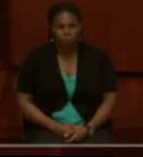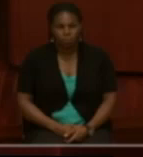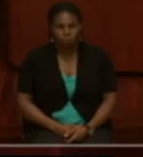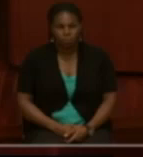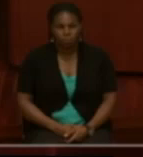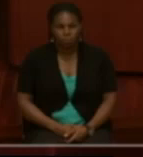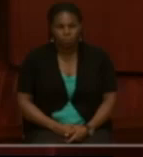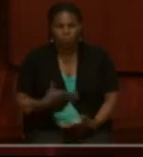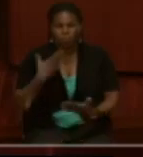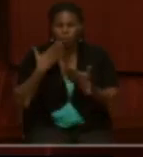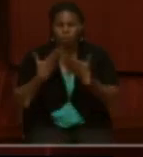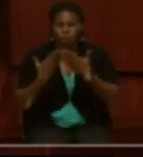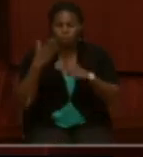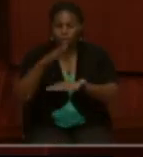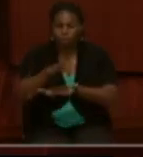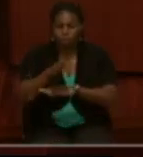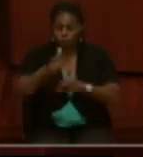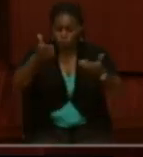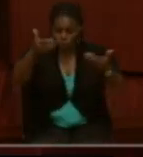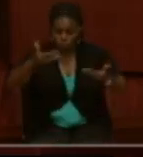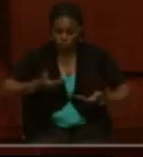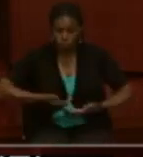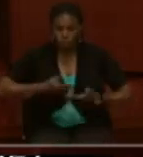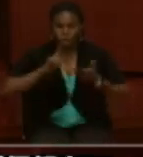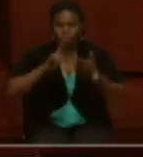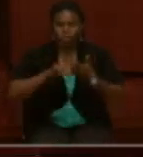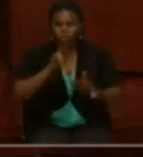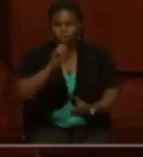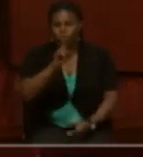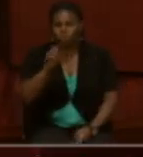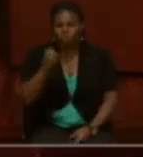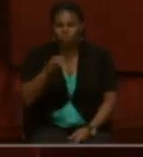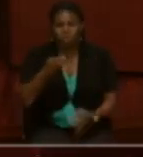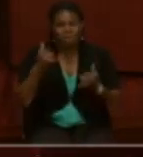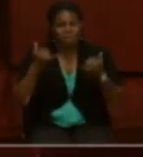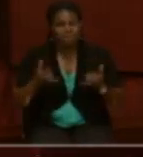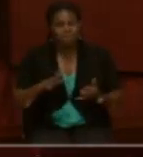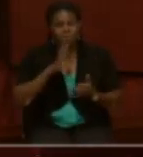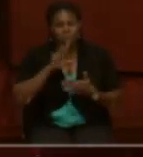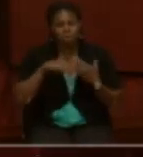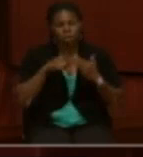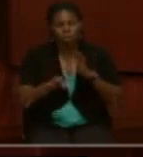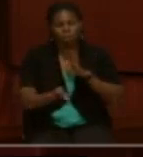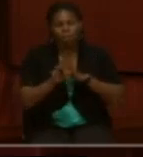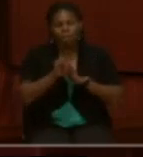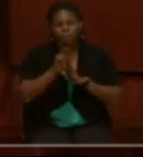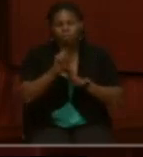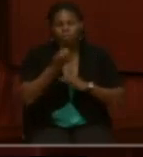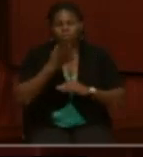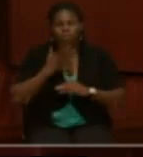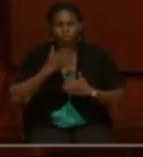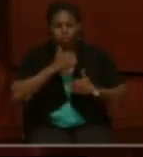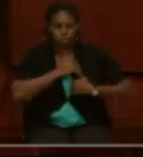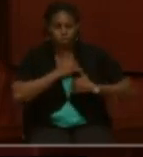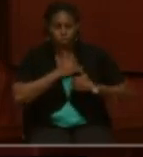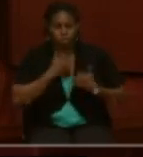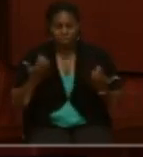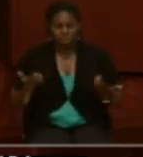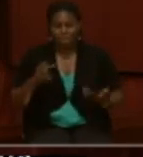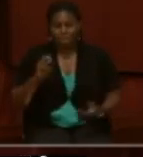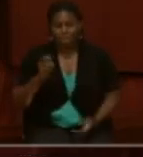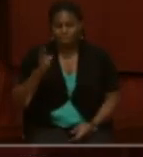So good afternoon and welcome to Ustream. Today I will be talking about finding U.S. colored troops at the National Archives.